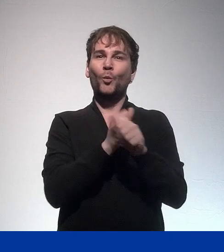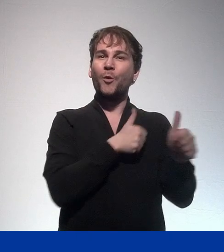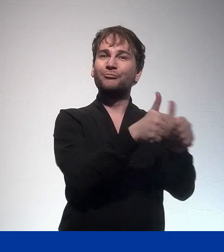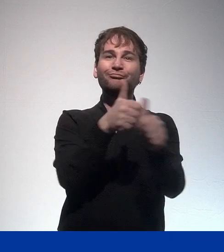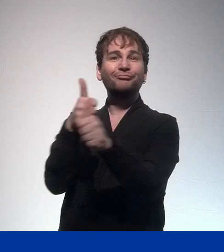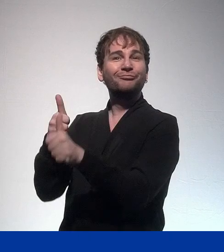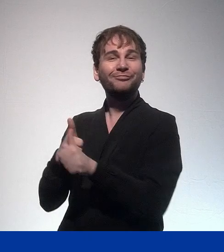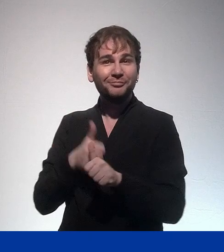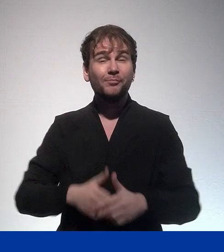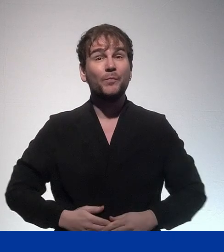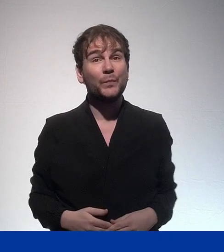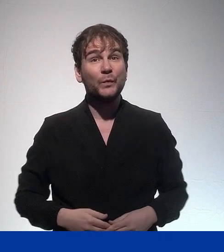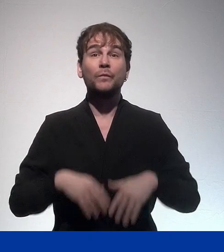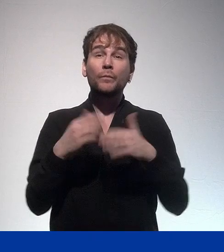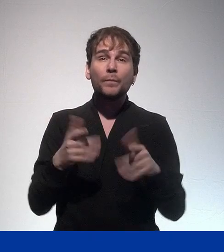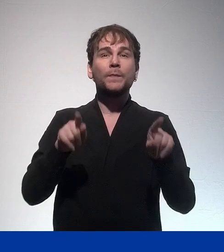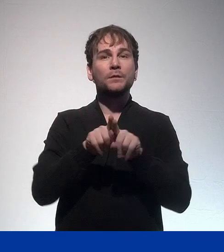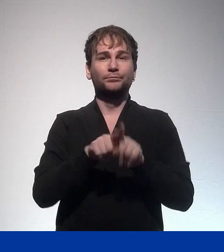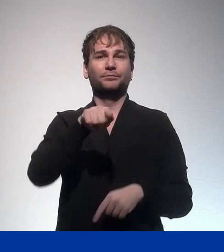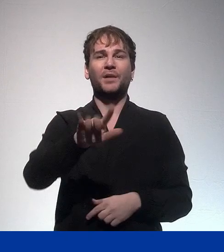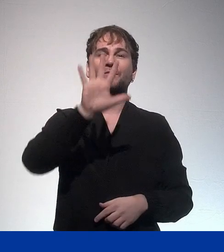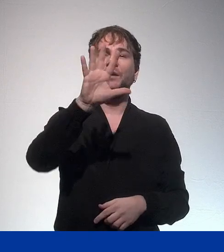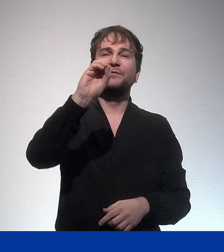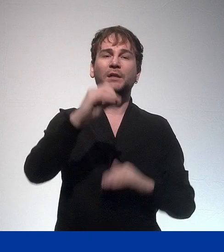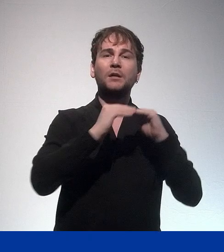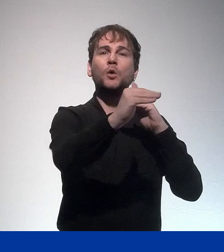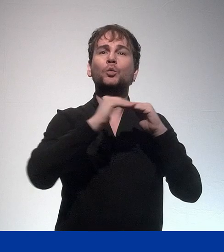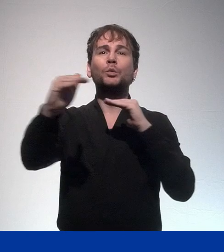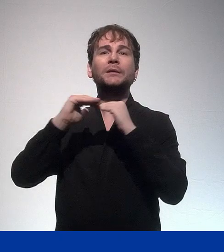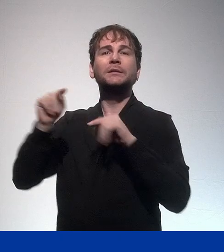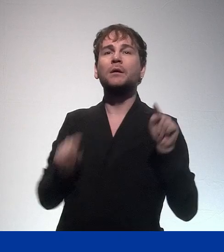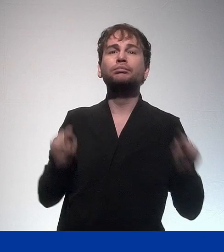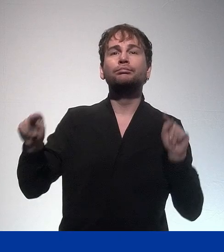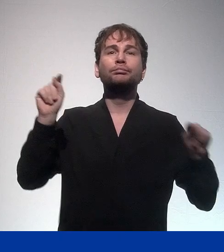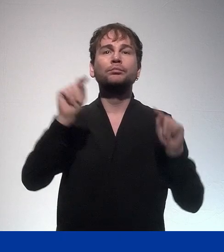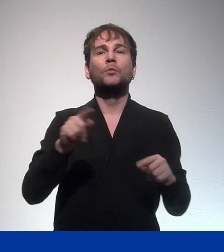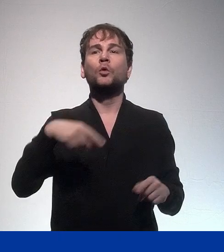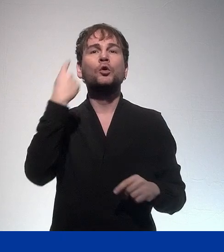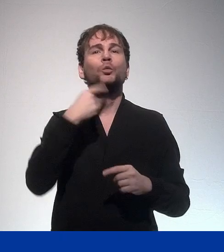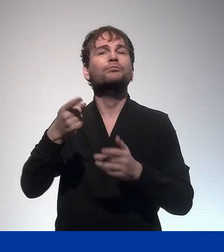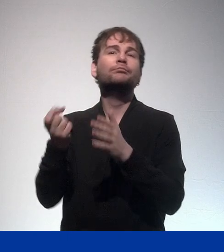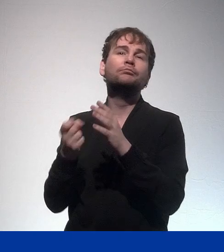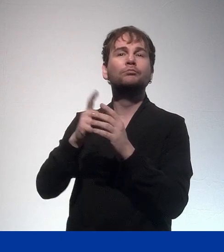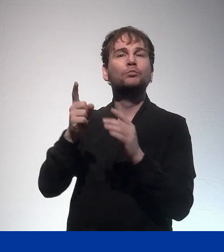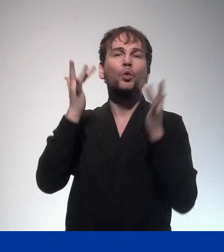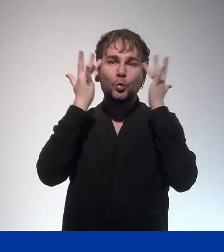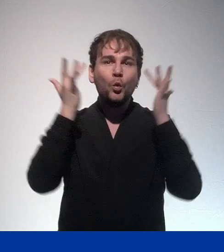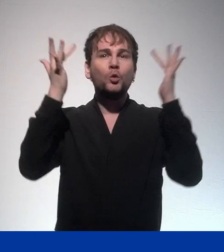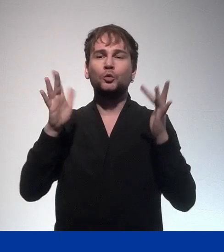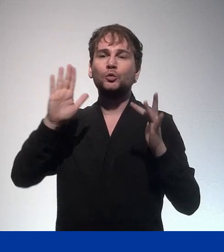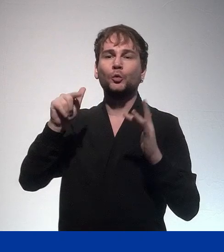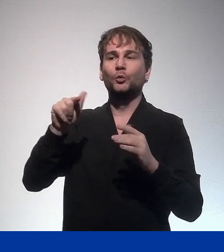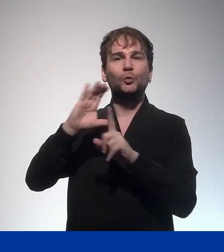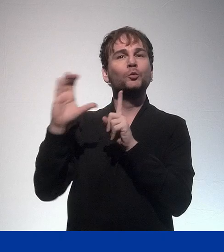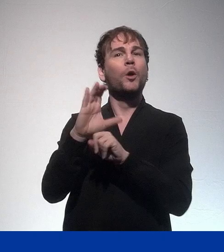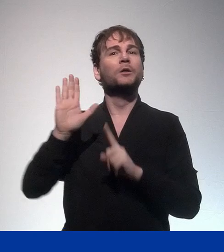an exchange on your successes, on your failures. And you're working together with your colleagues from all 50 countries of the European